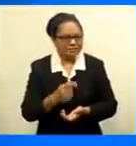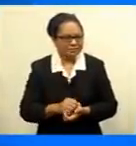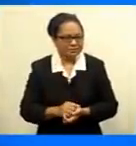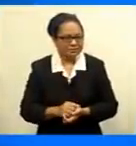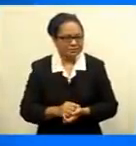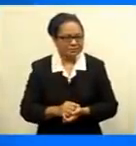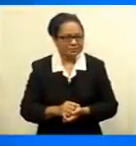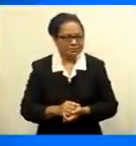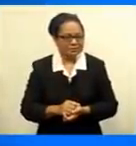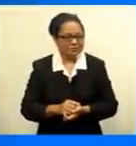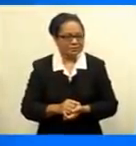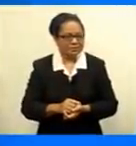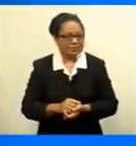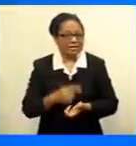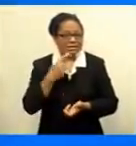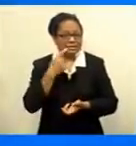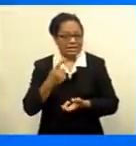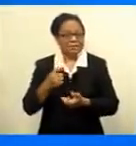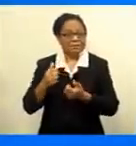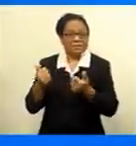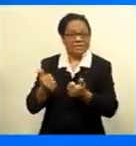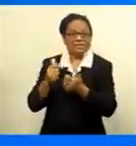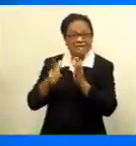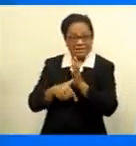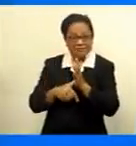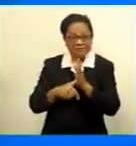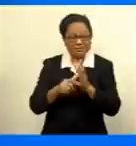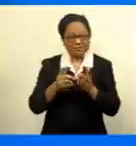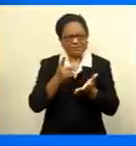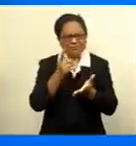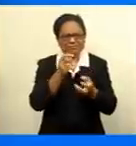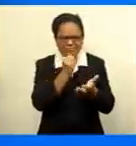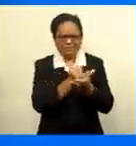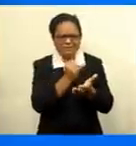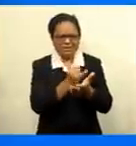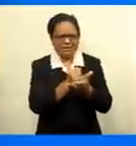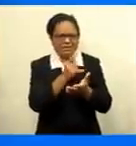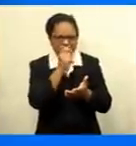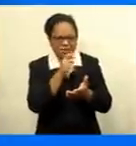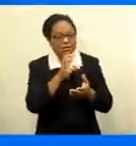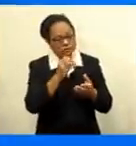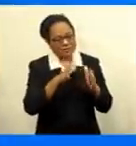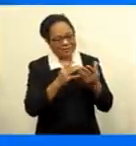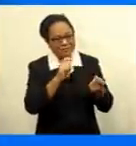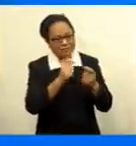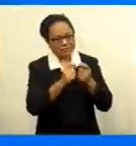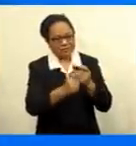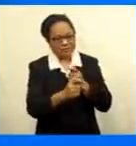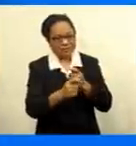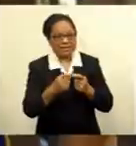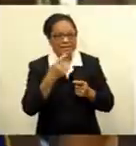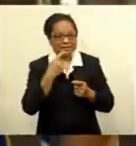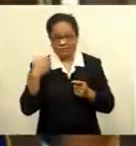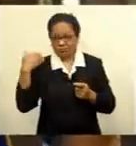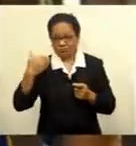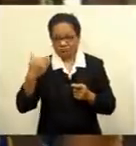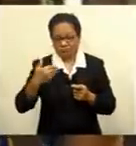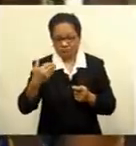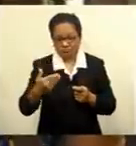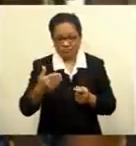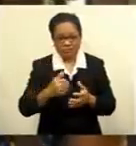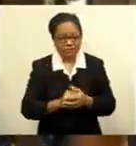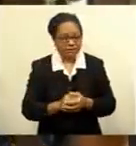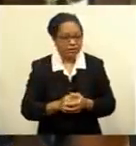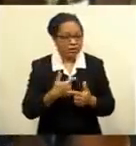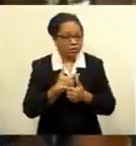And many of it has been amended. And because from time to time, we as